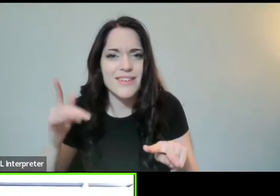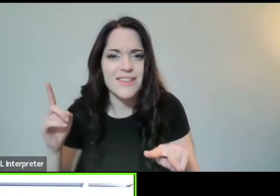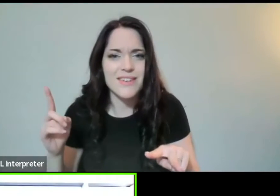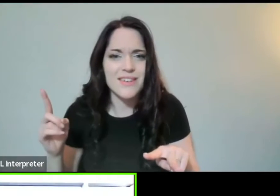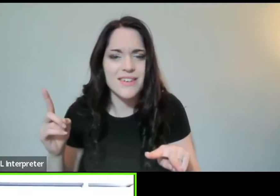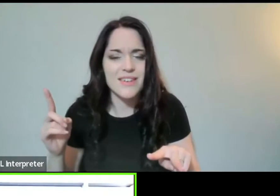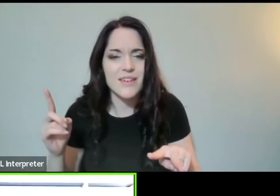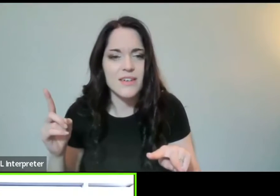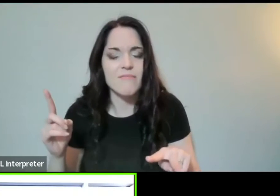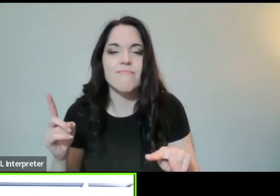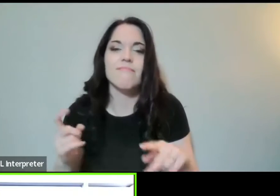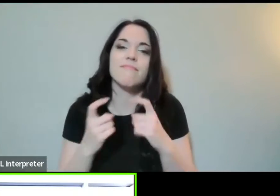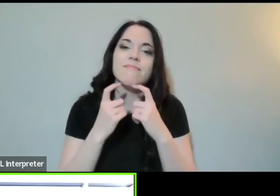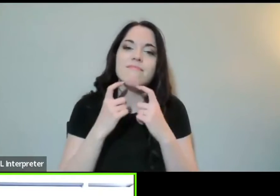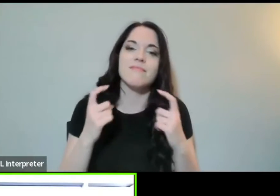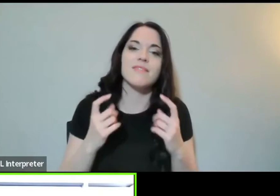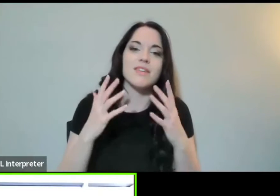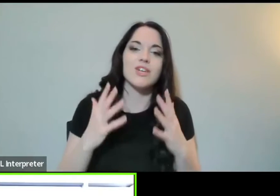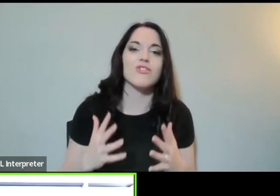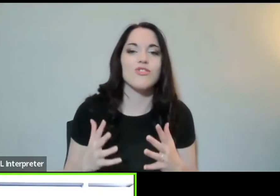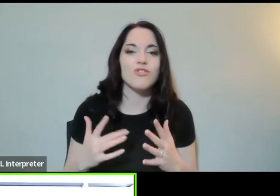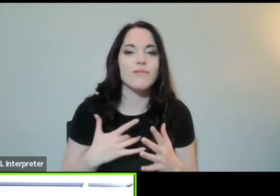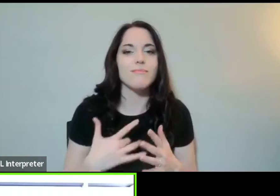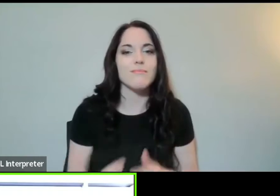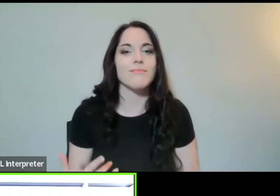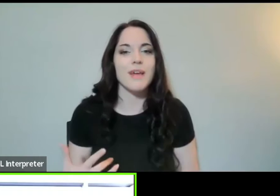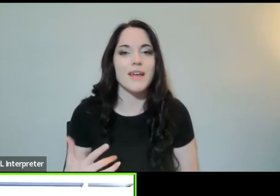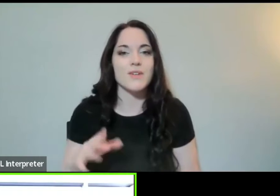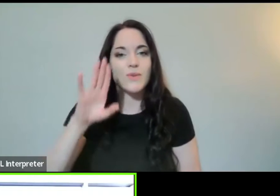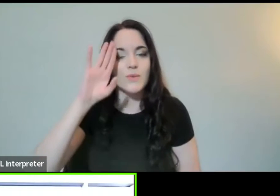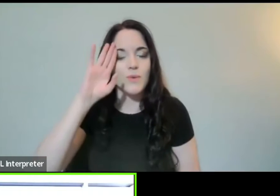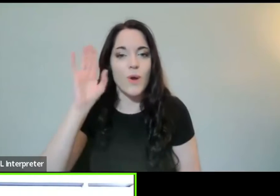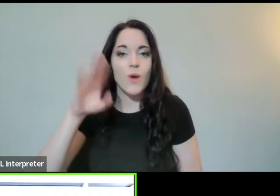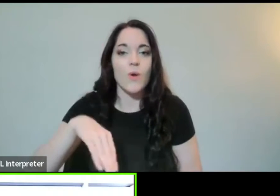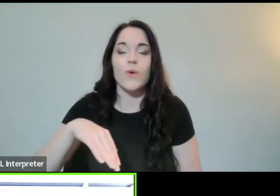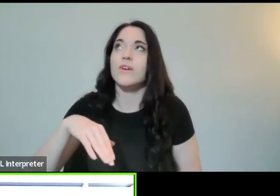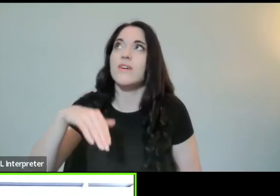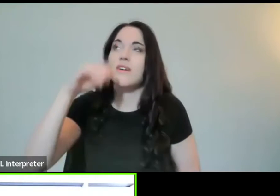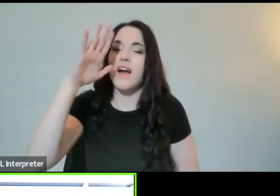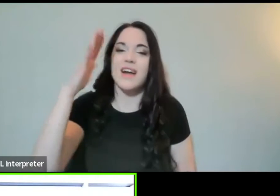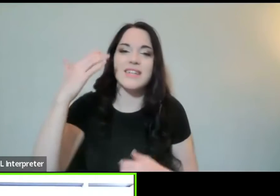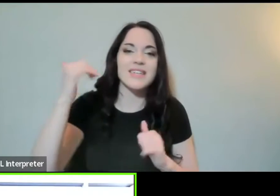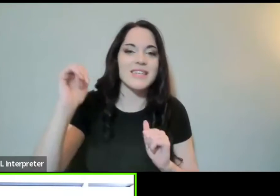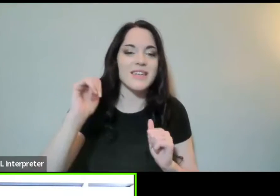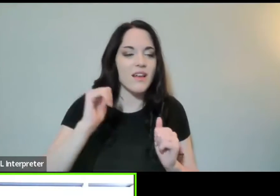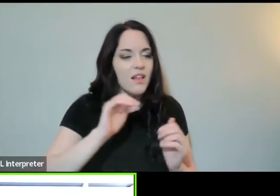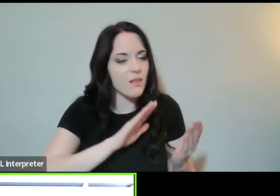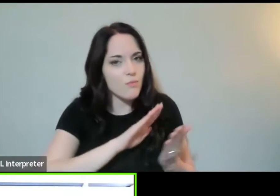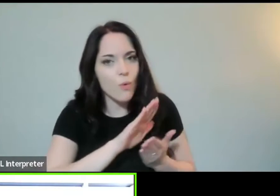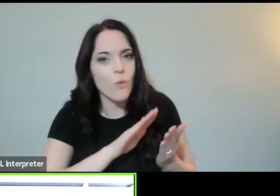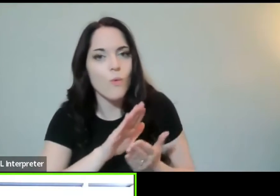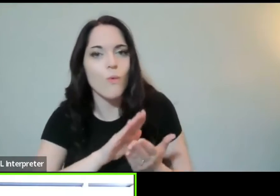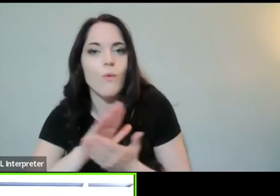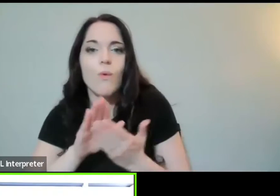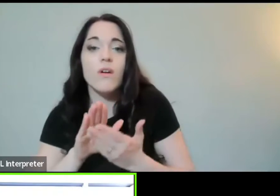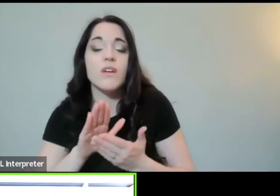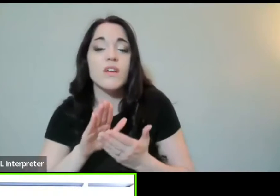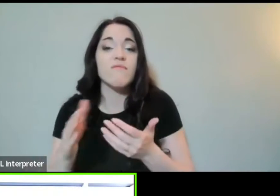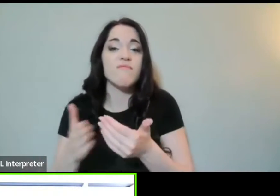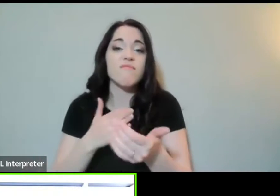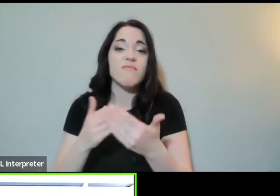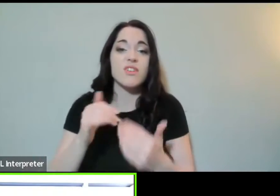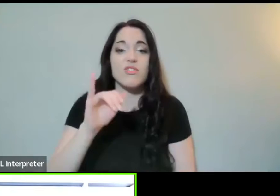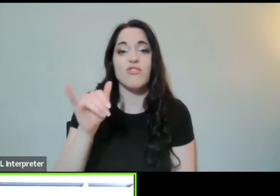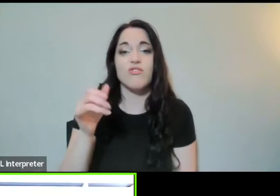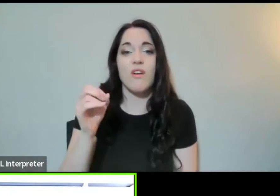Sinners are always in the hands of a loving God. Despite Jonathan Edwards and those who feel the need to